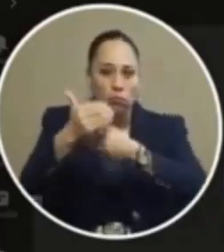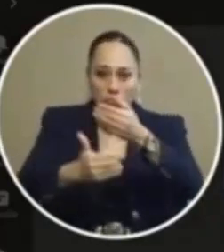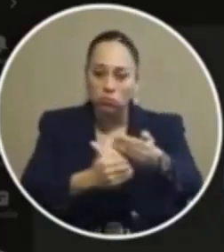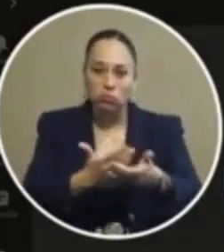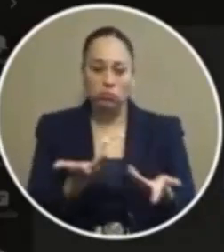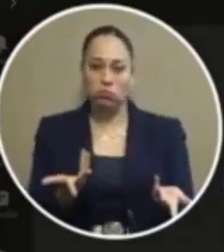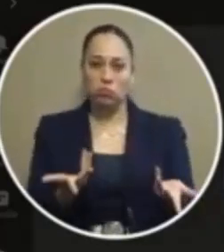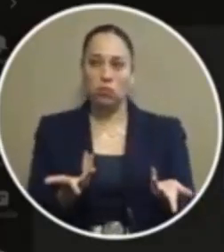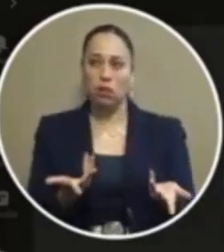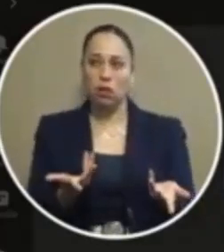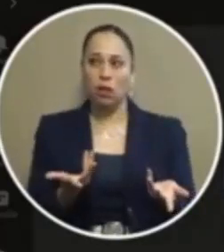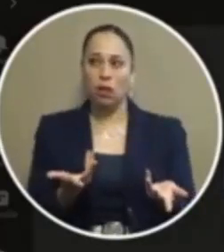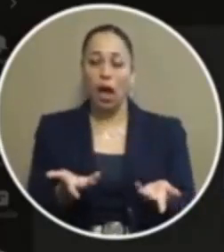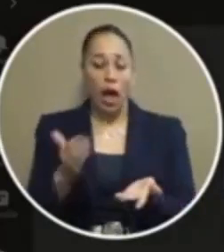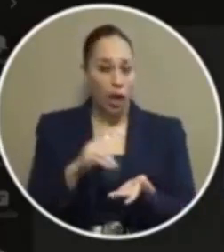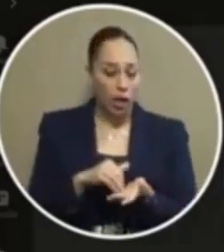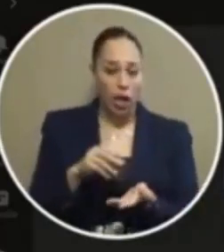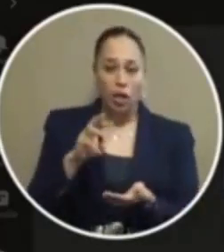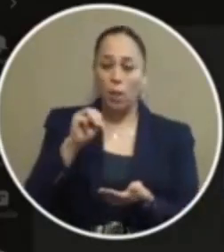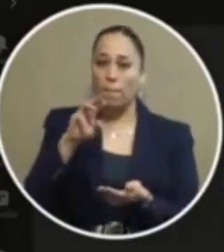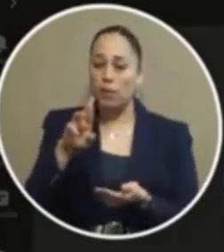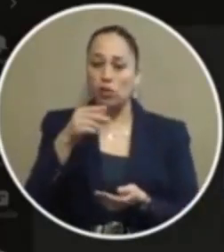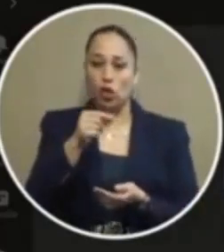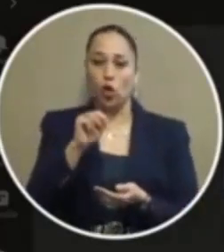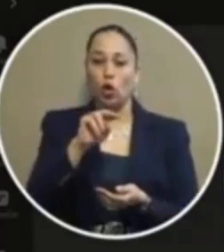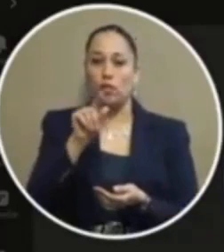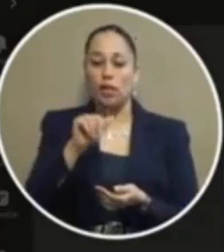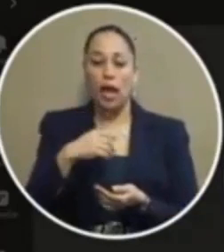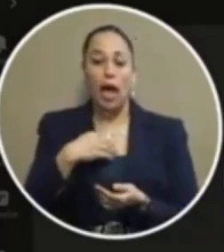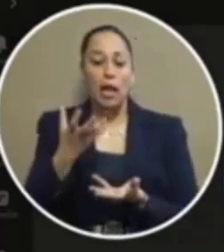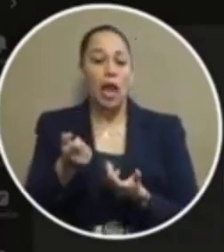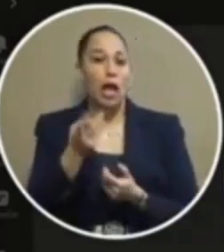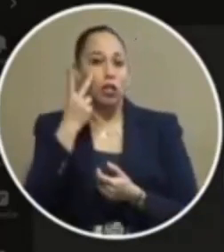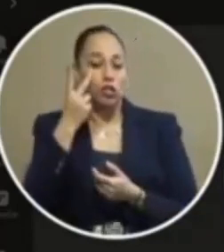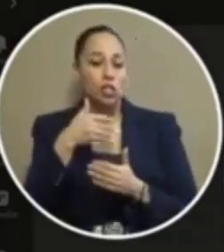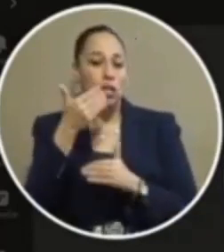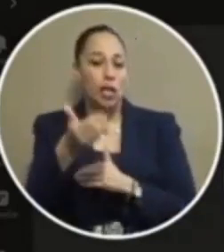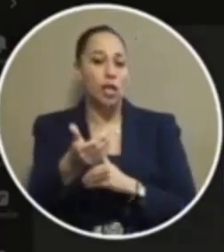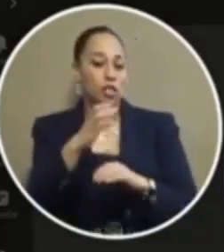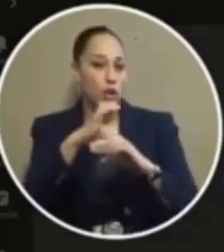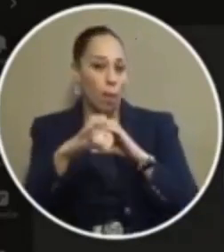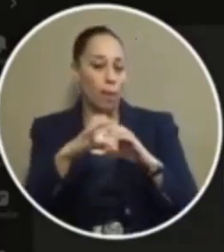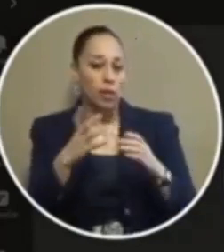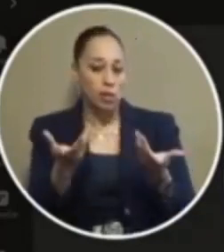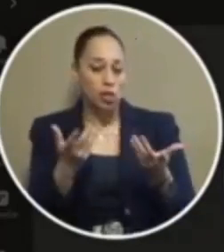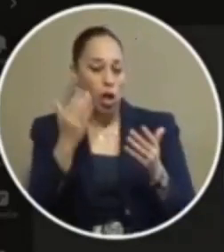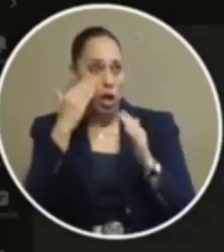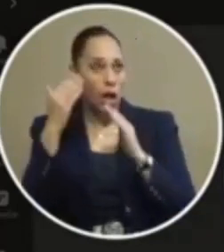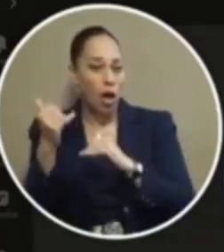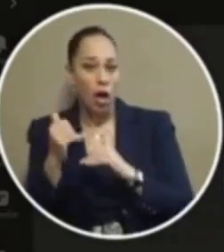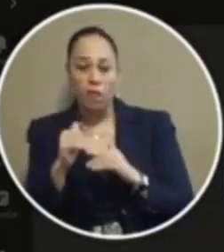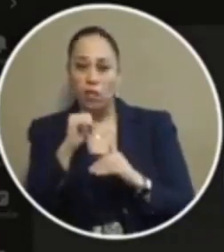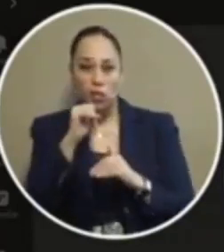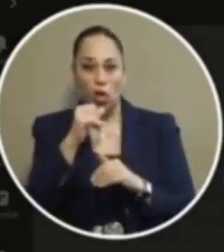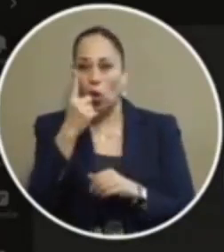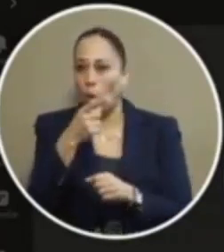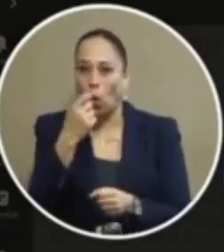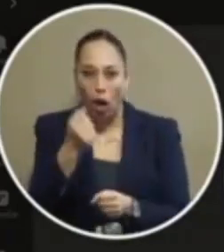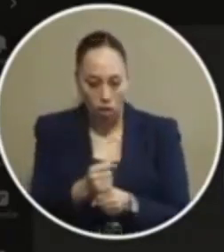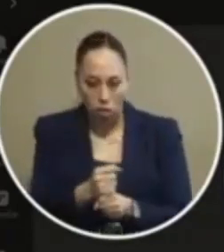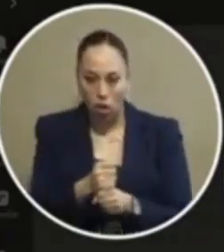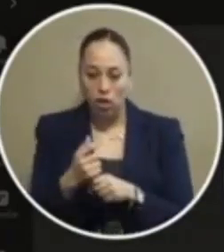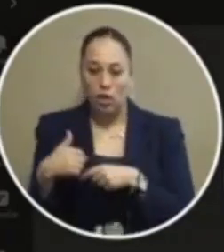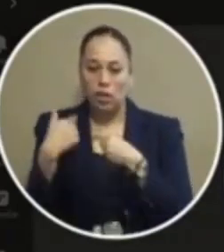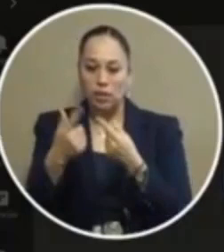again mr gonzalez i would like to see the next call conversation we have about this you know i hope it does not get to a year since